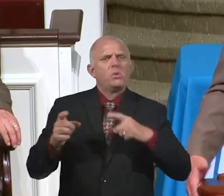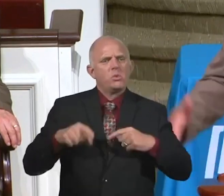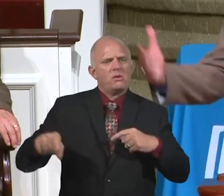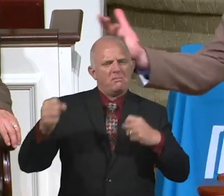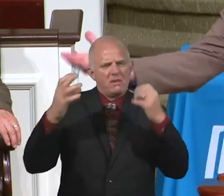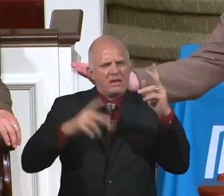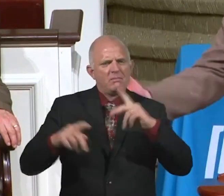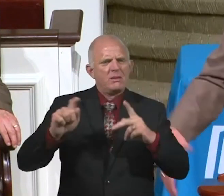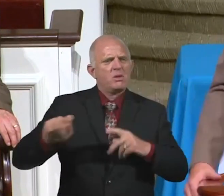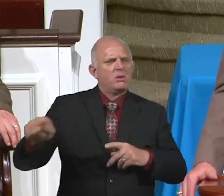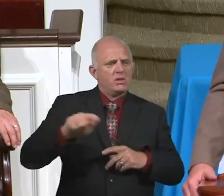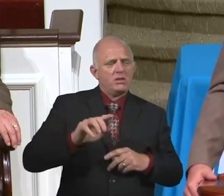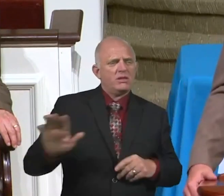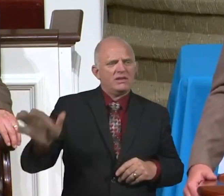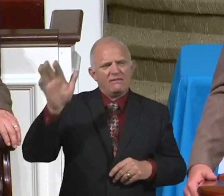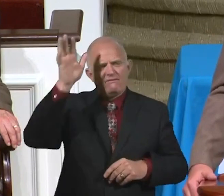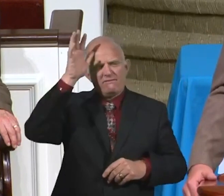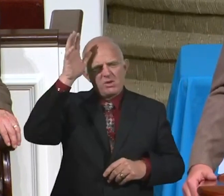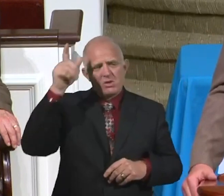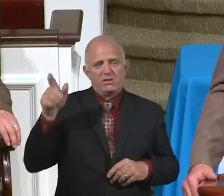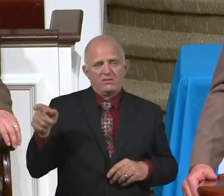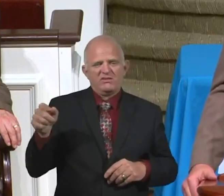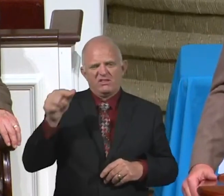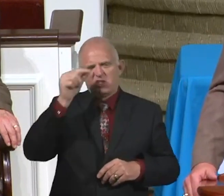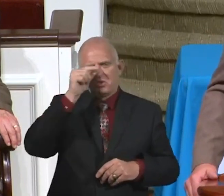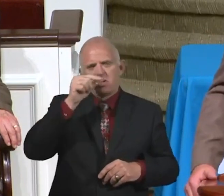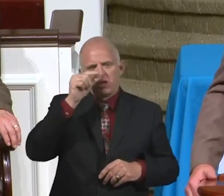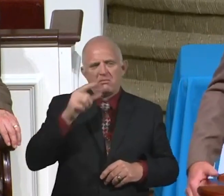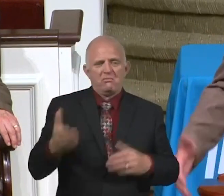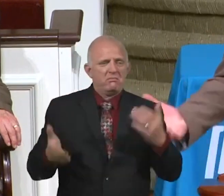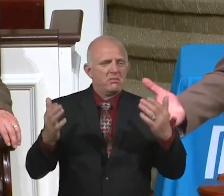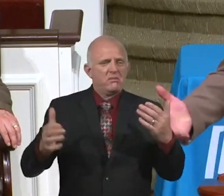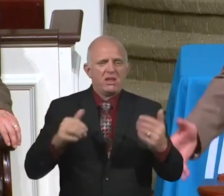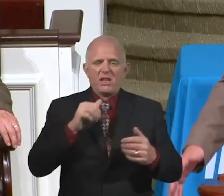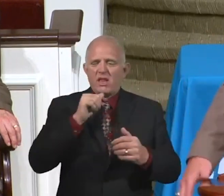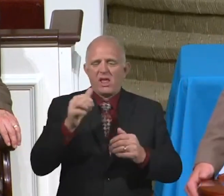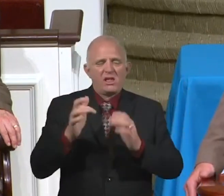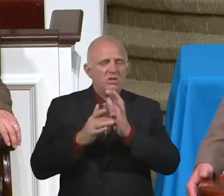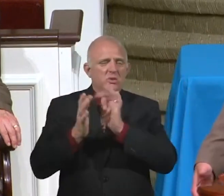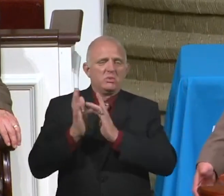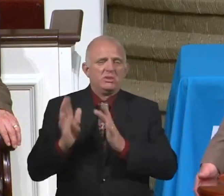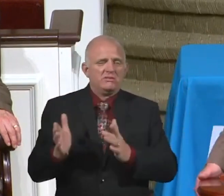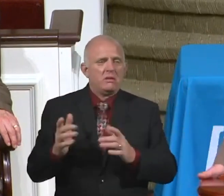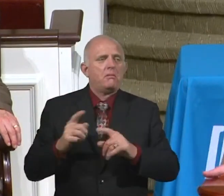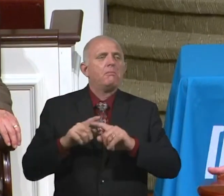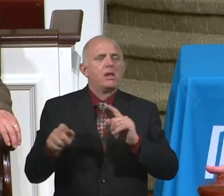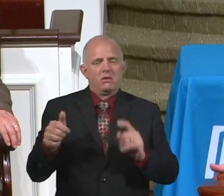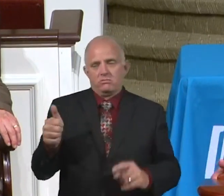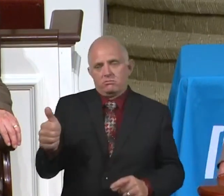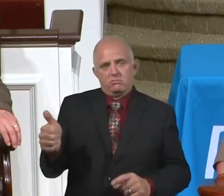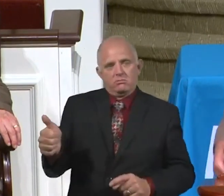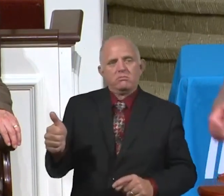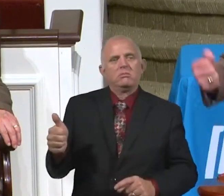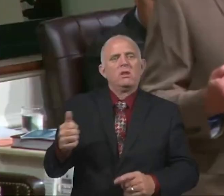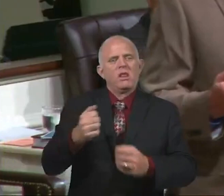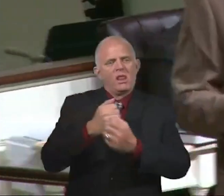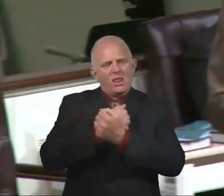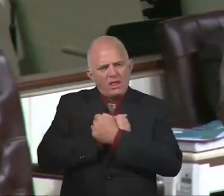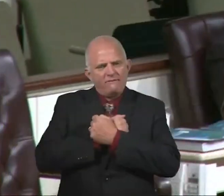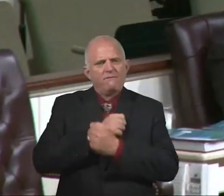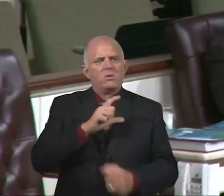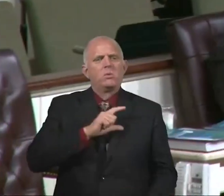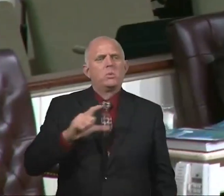father is a Greek and not probably a Christian. But he's got a heart for the Lord. He was probably timid. Probably was not the most